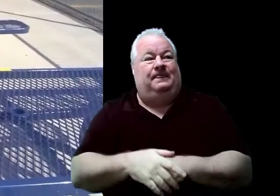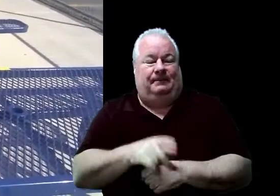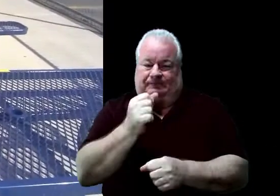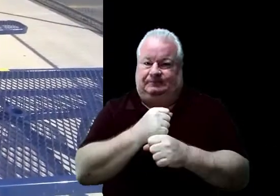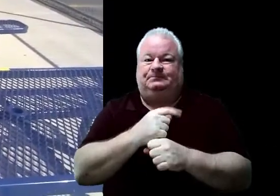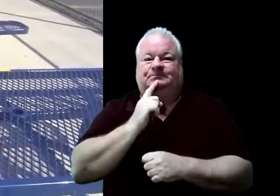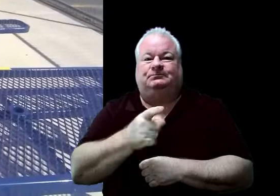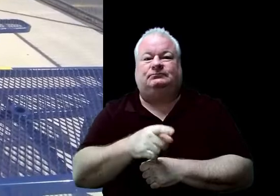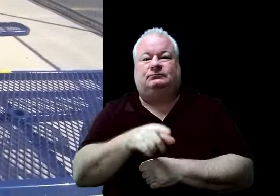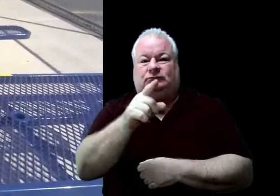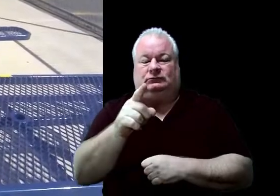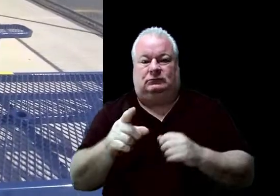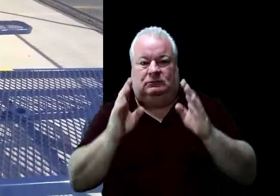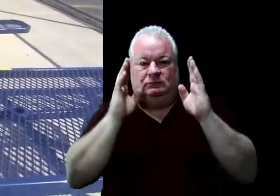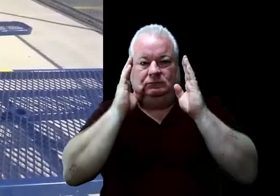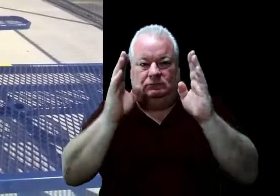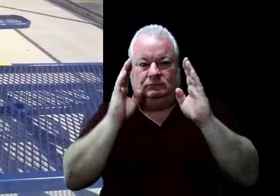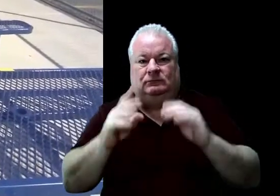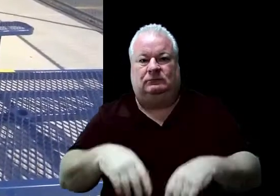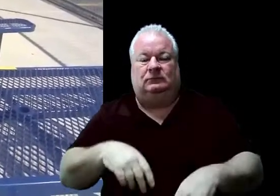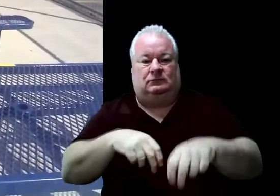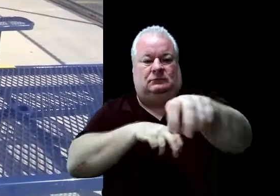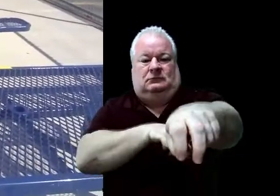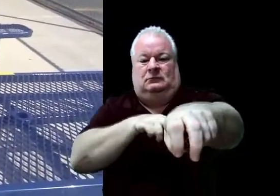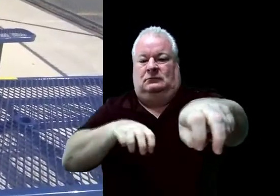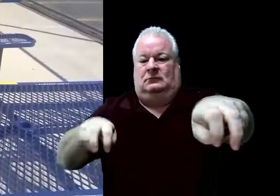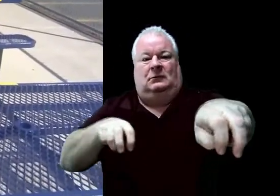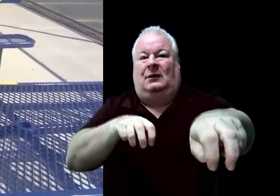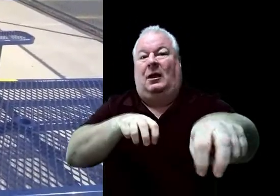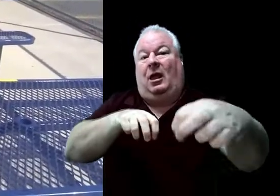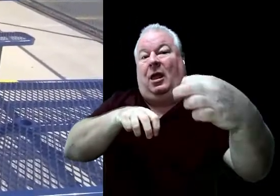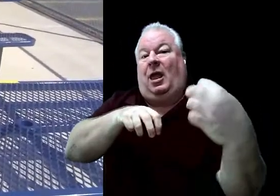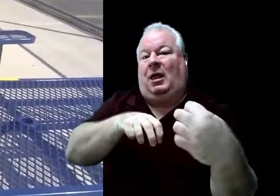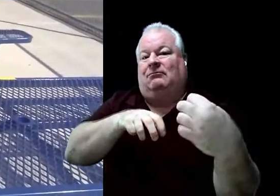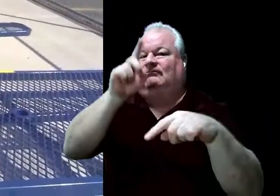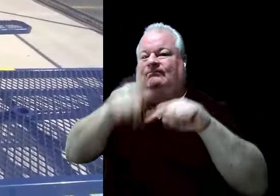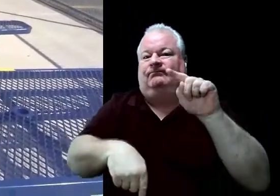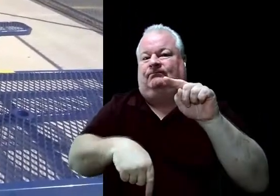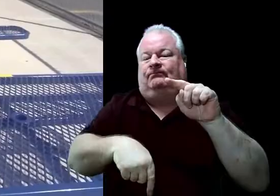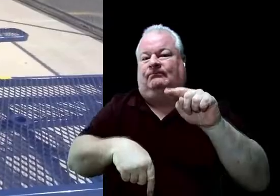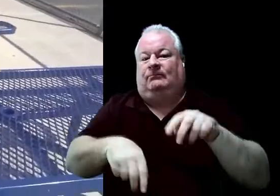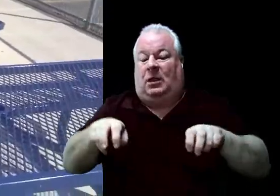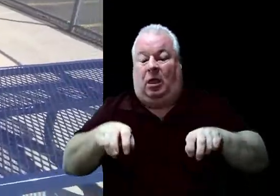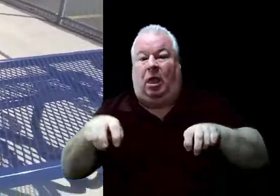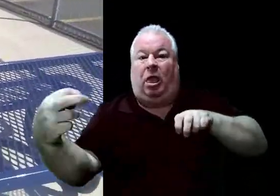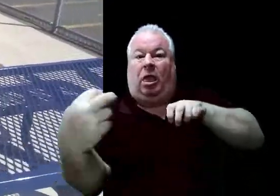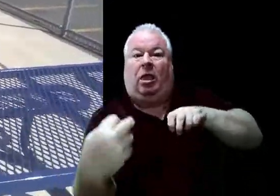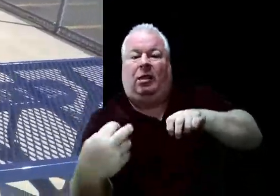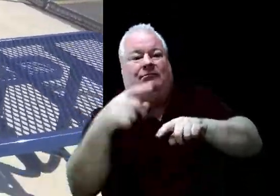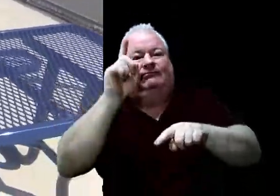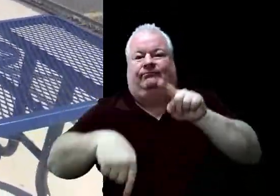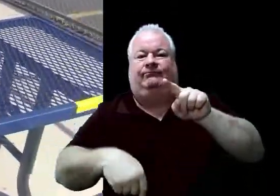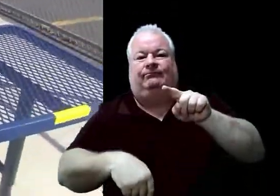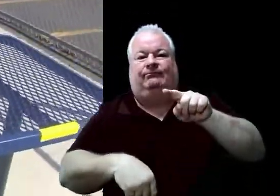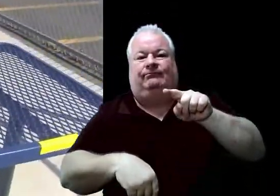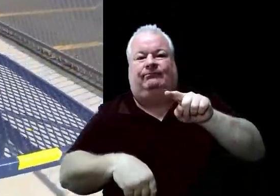we need to make sure you're facing all, all of you are facing the same direction. So wherever you see a tape,